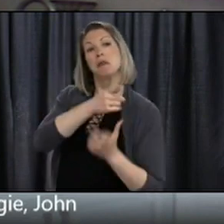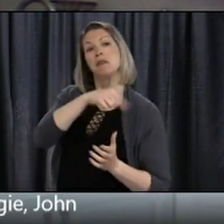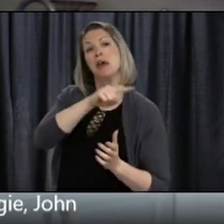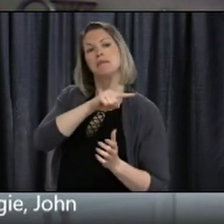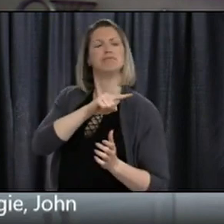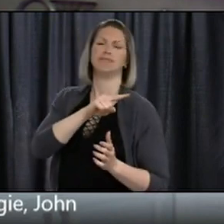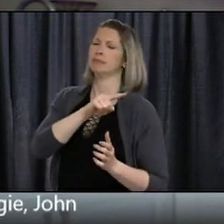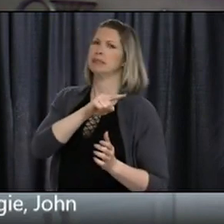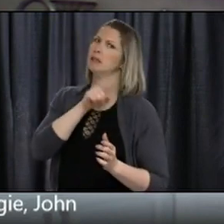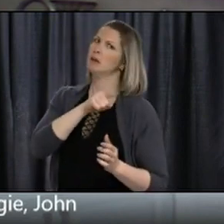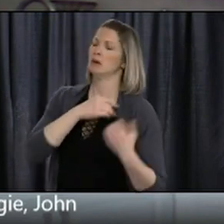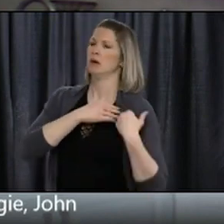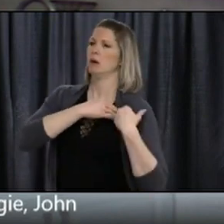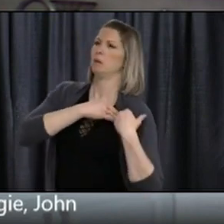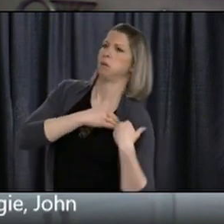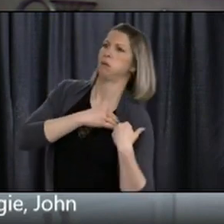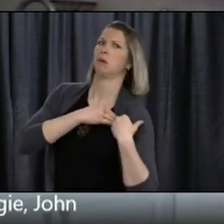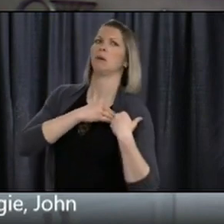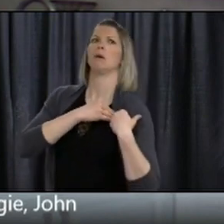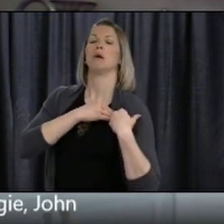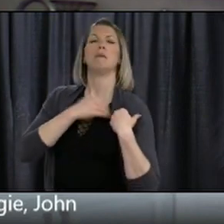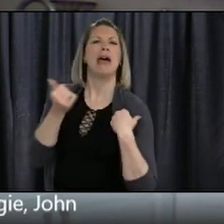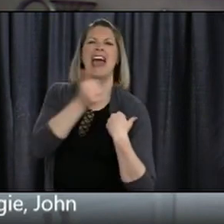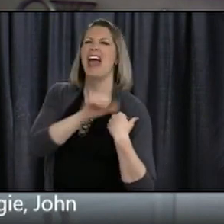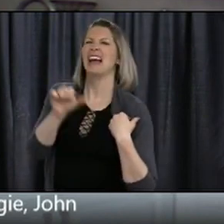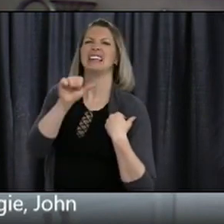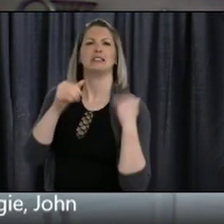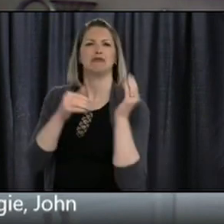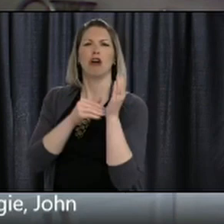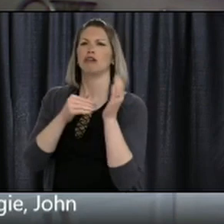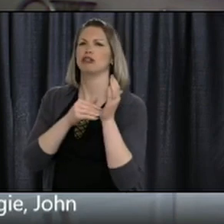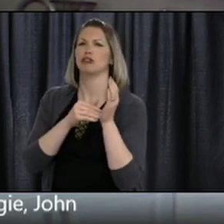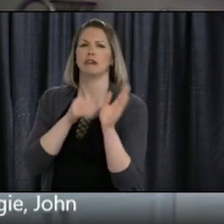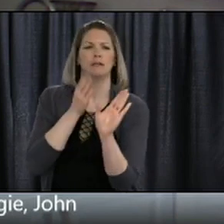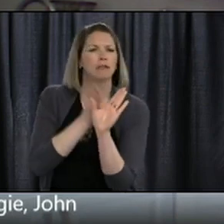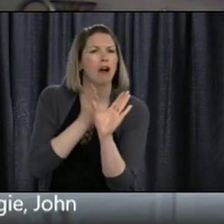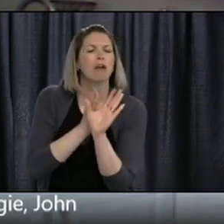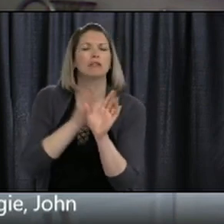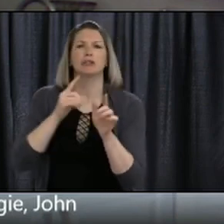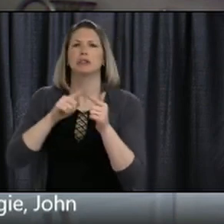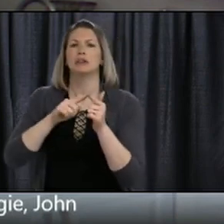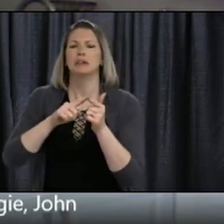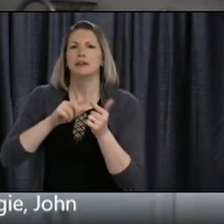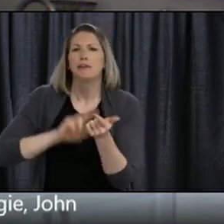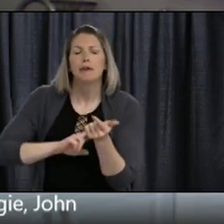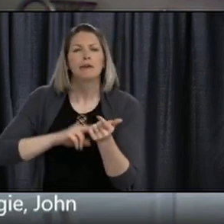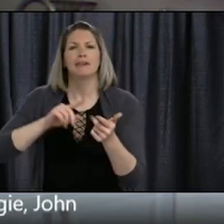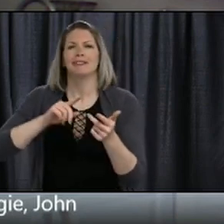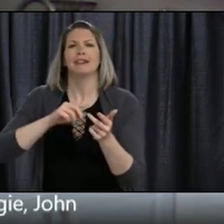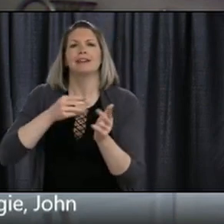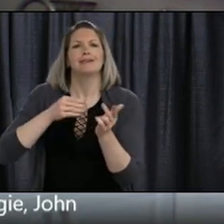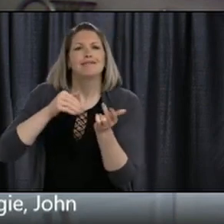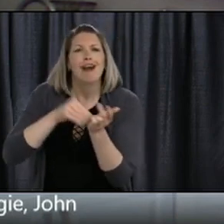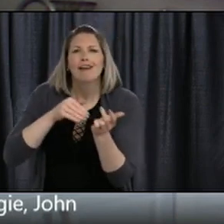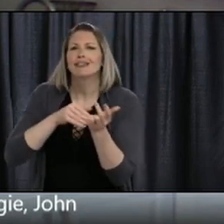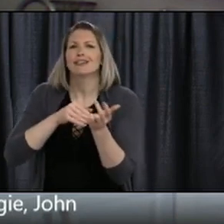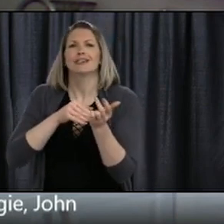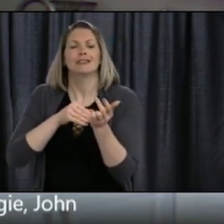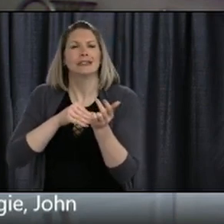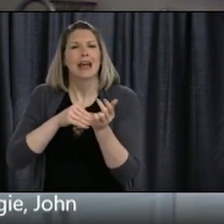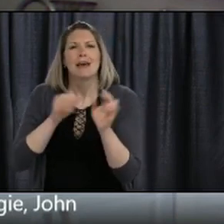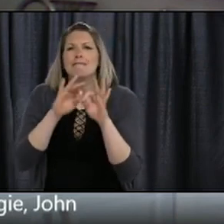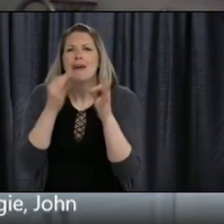the last six weeks. But to physicians everywhere, I think it is particularly appropriate just to pause for a moment and consider the